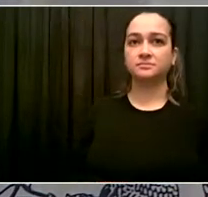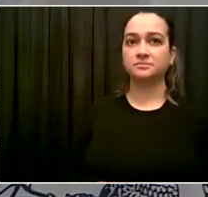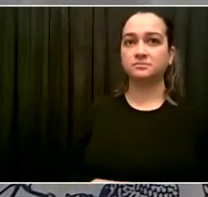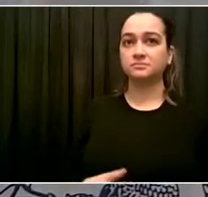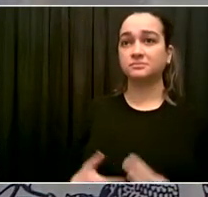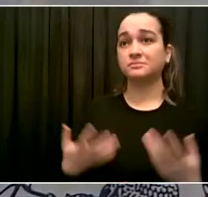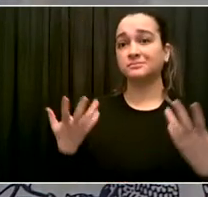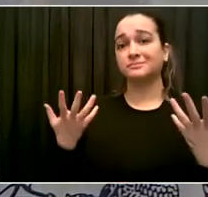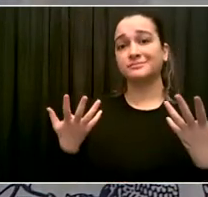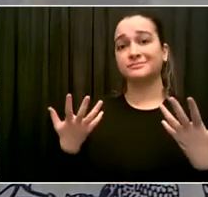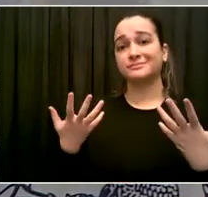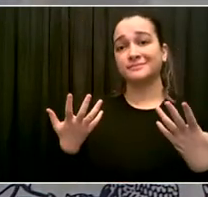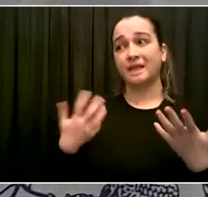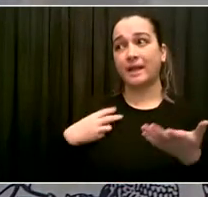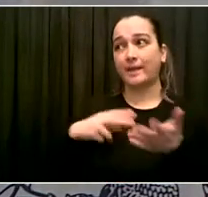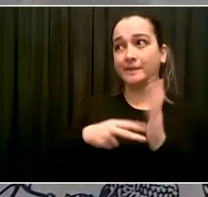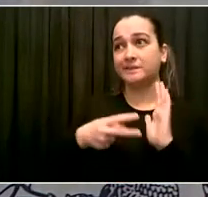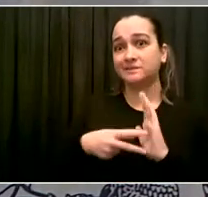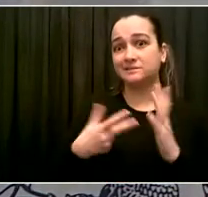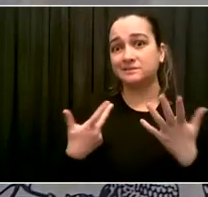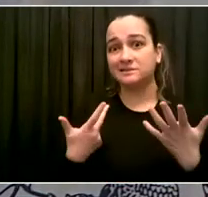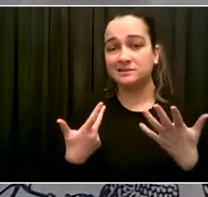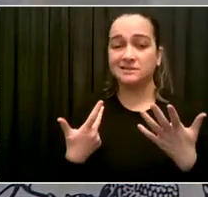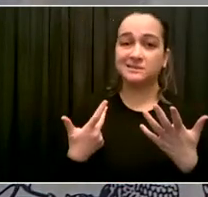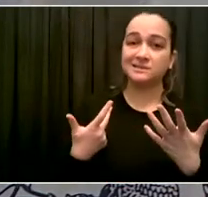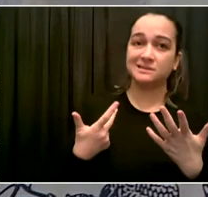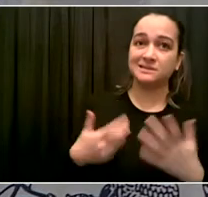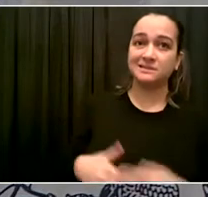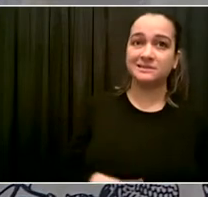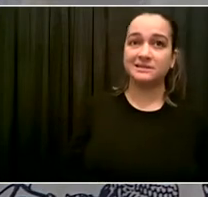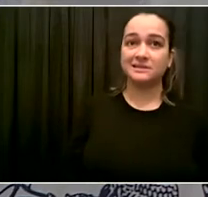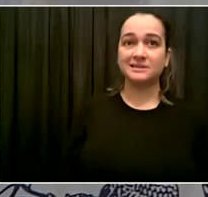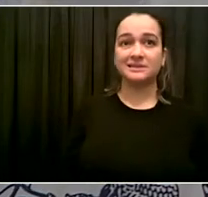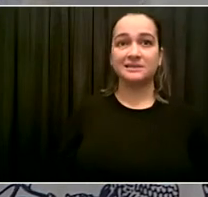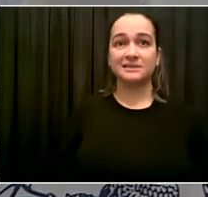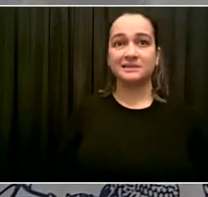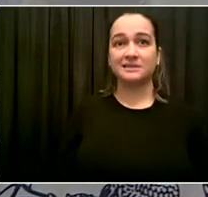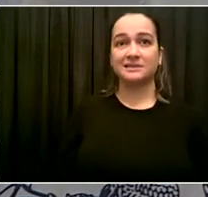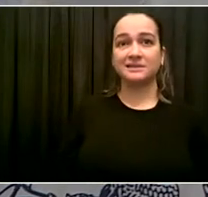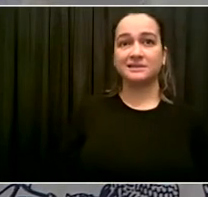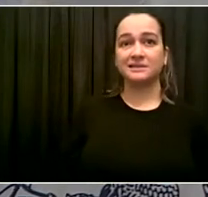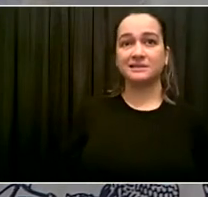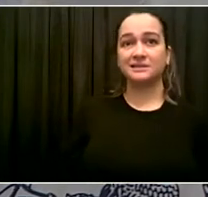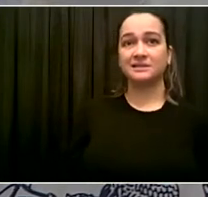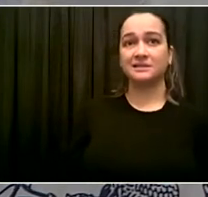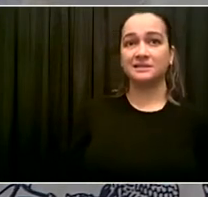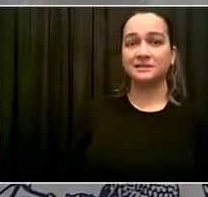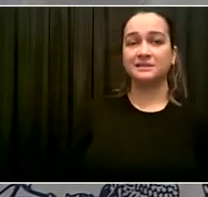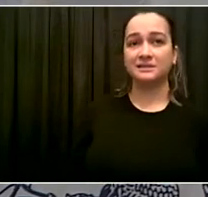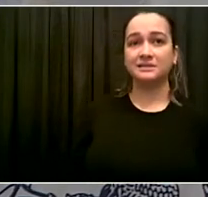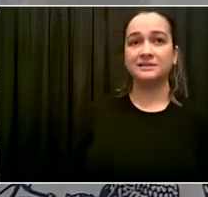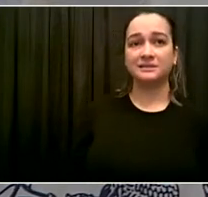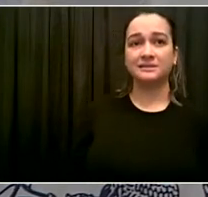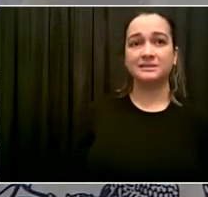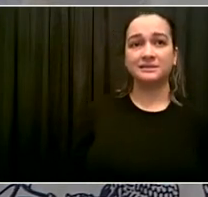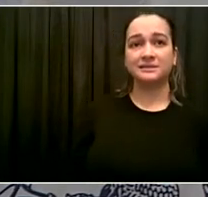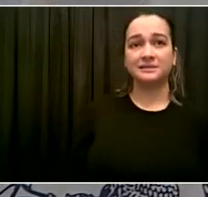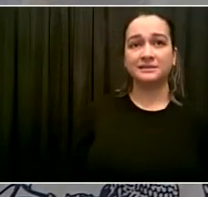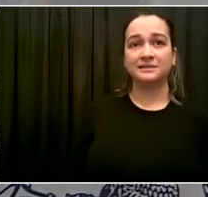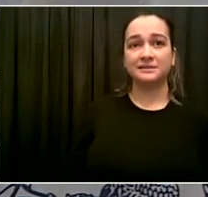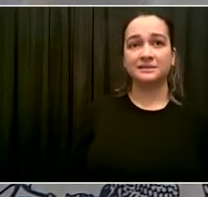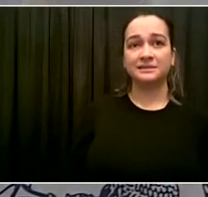a referendum a few years ago. very proud of it, to make our campaign finance system, I think, the best in the entire nation.